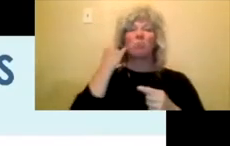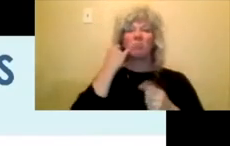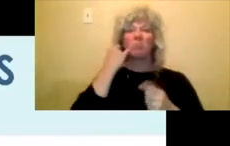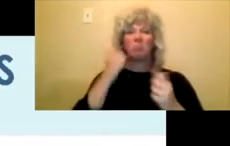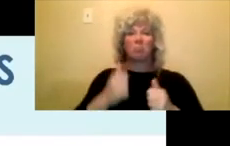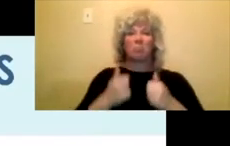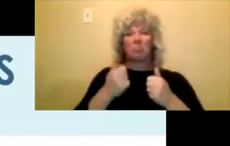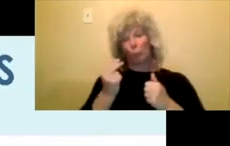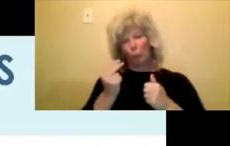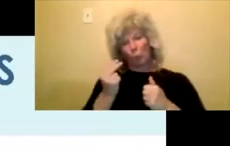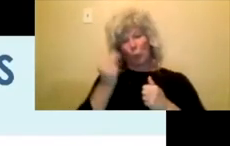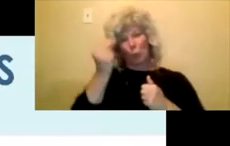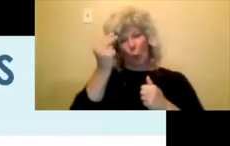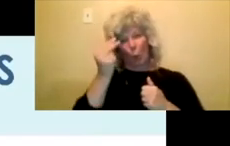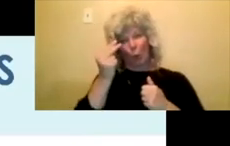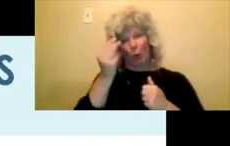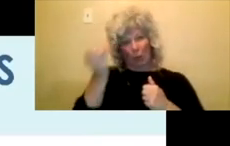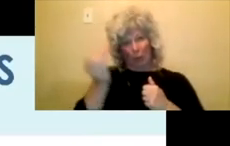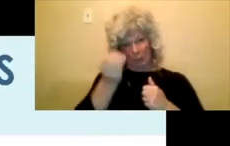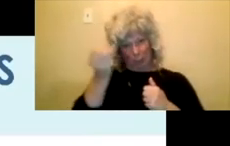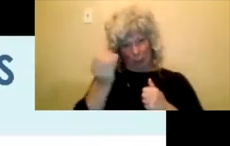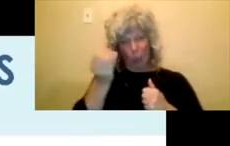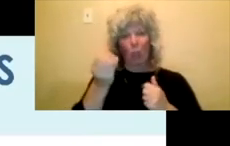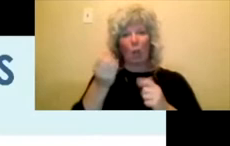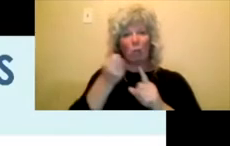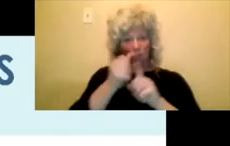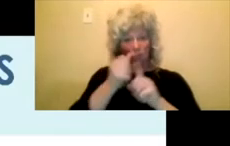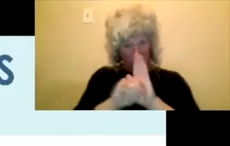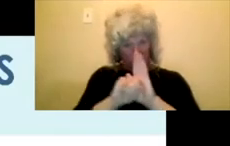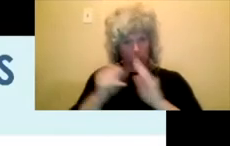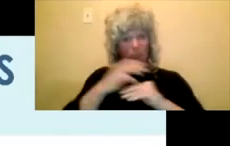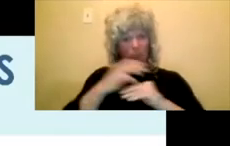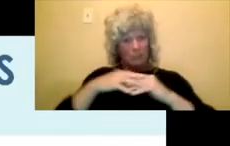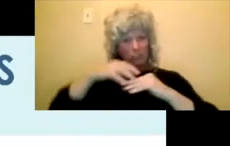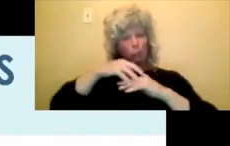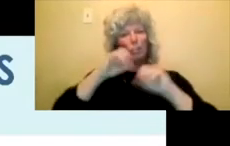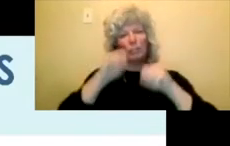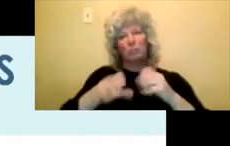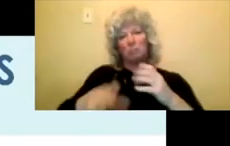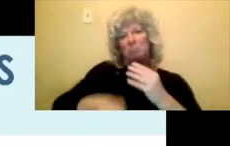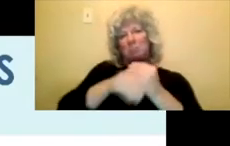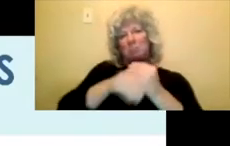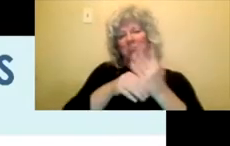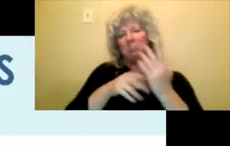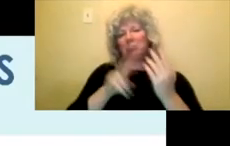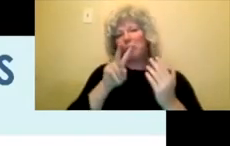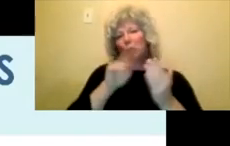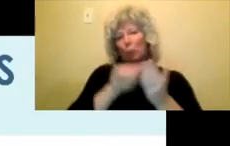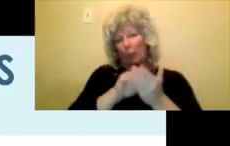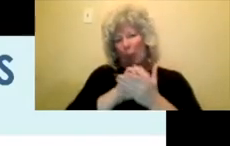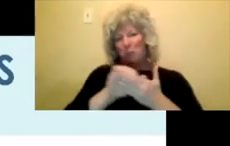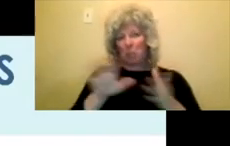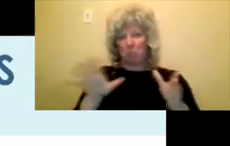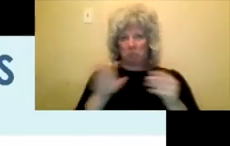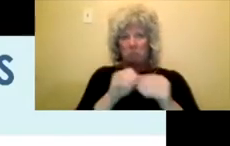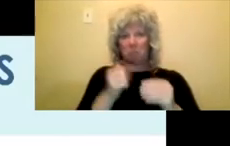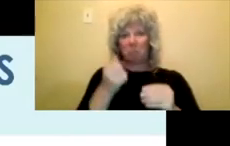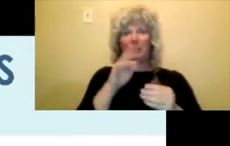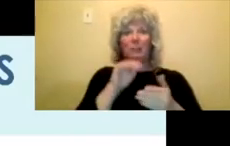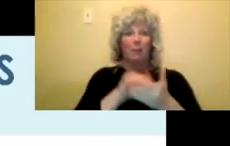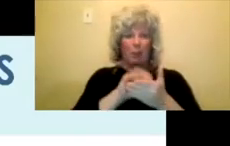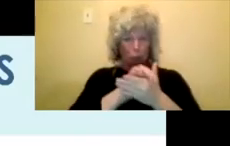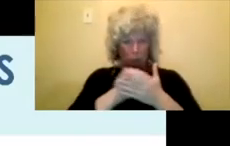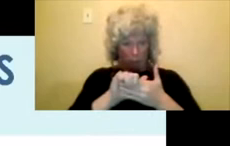can receive up to $17,000. This program is open to Indigenous artists who are based in Ontario